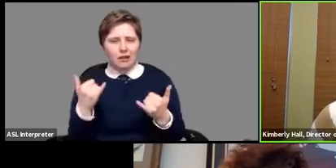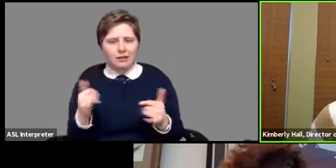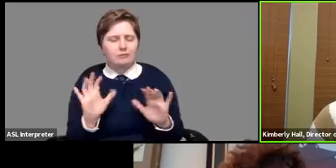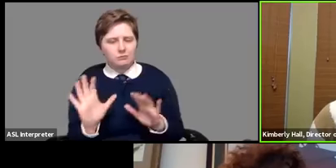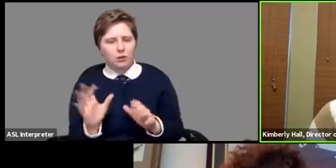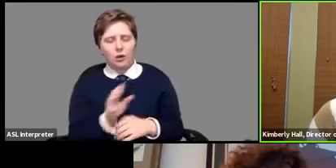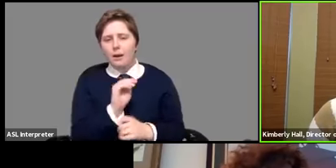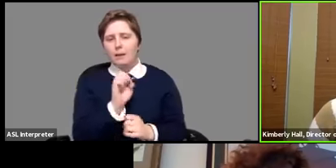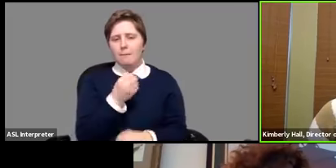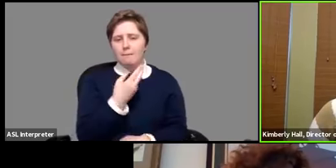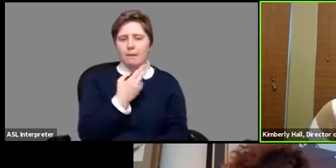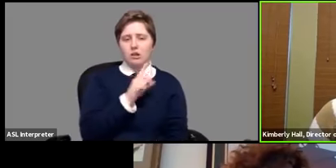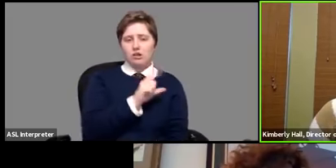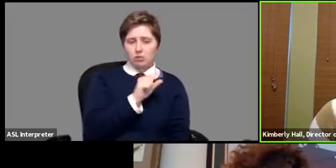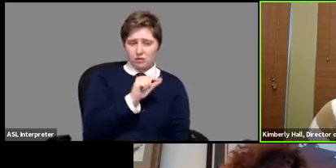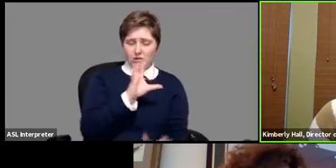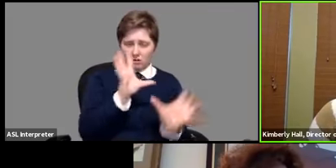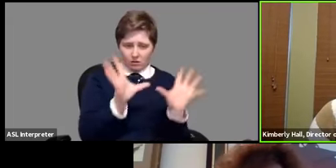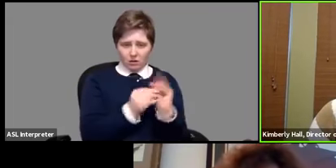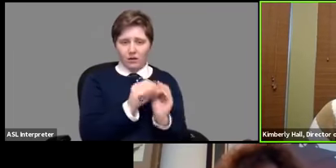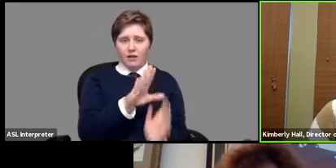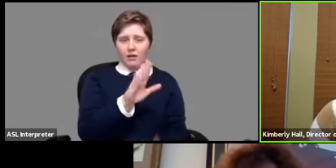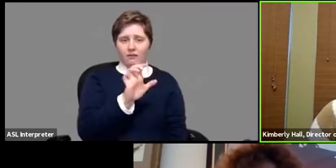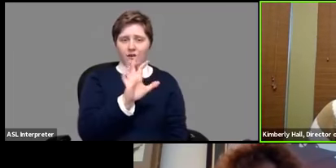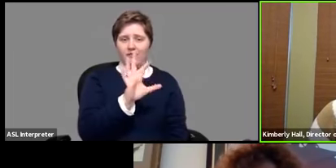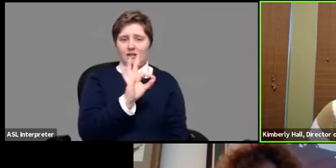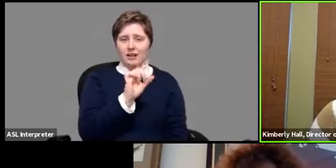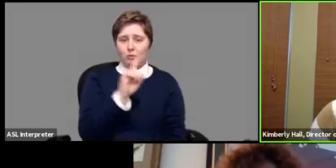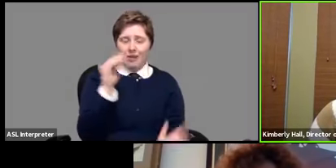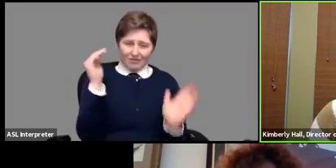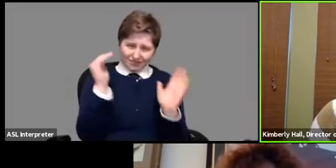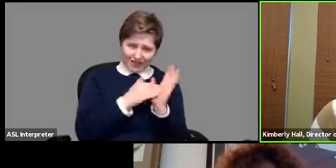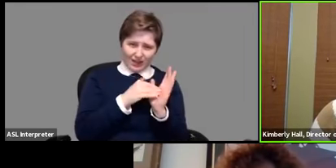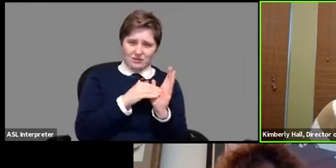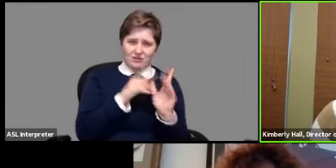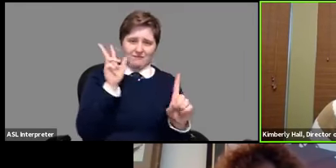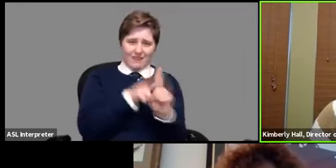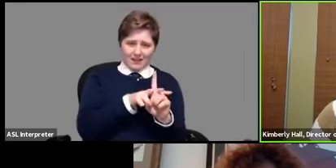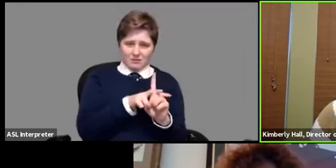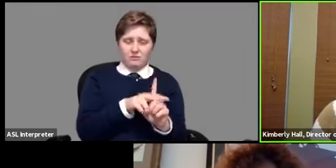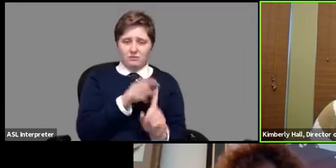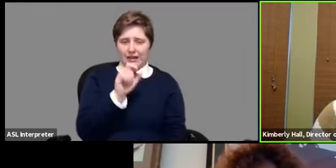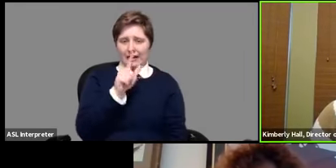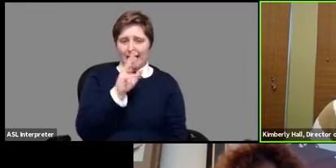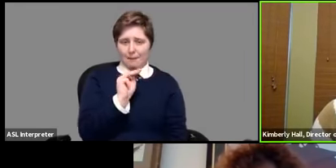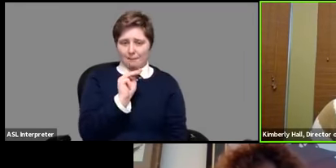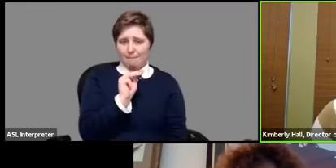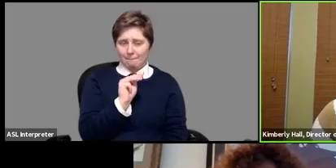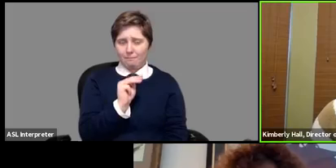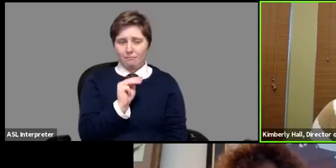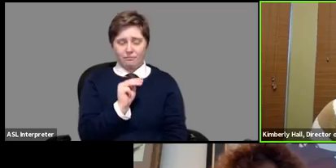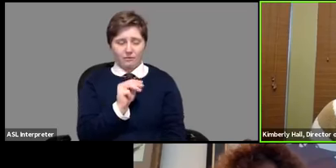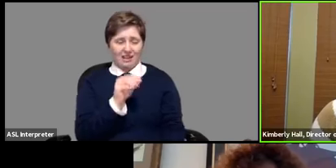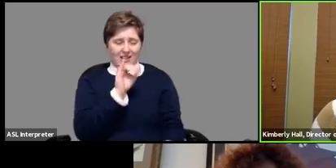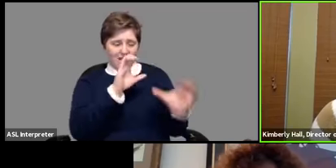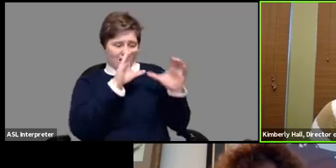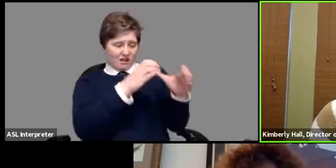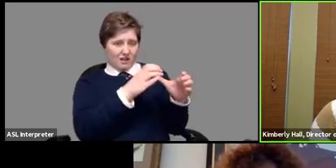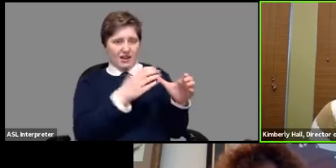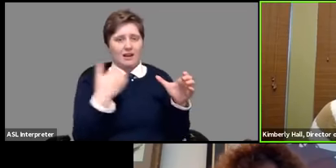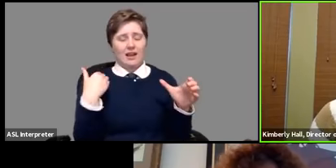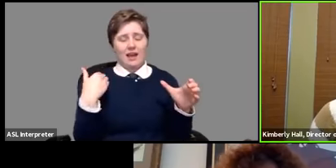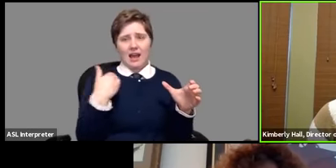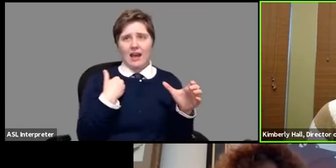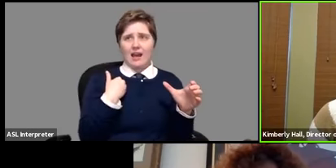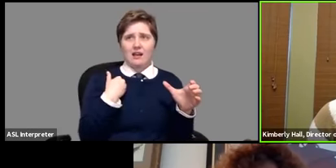march 2020 total of 591 000 claims and of those um we have